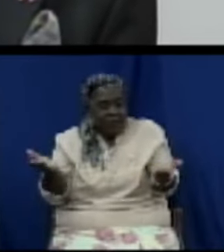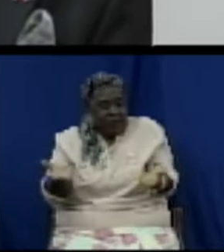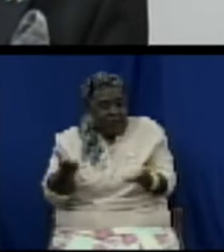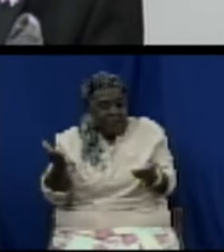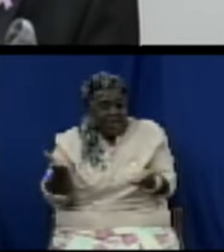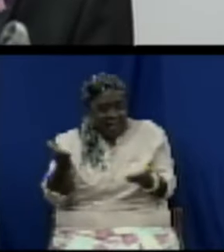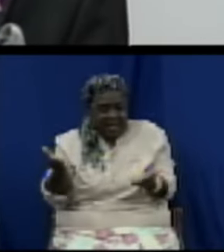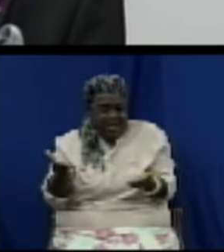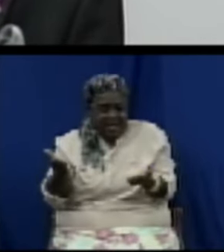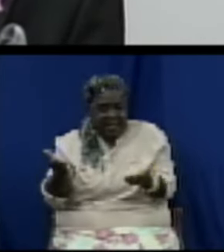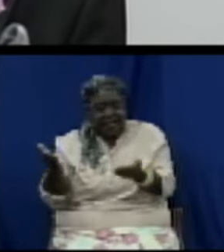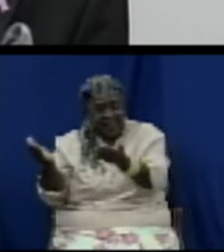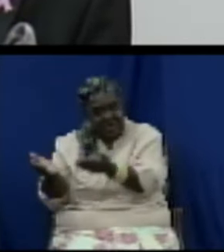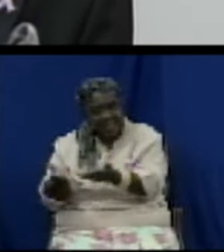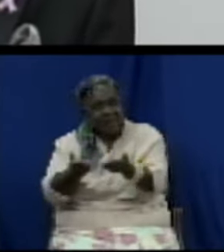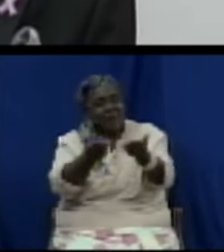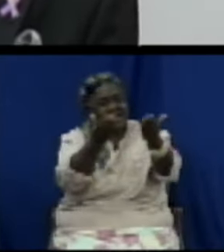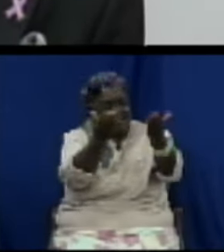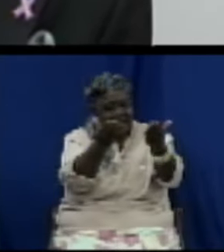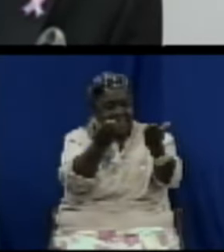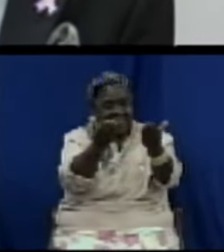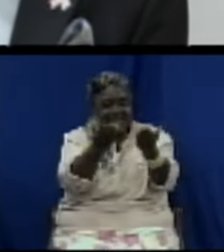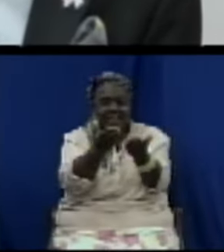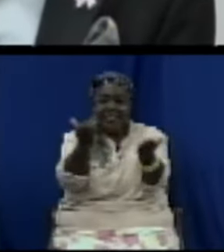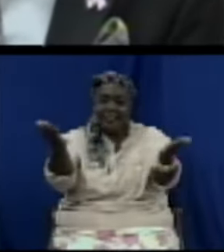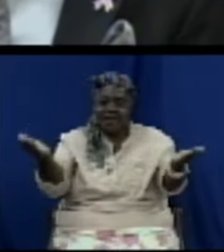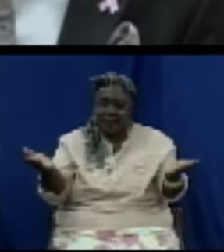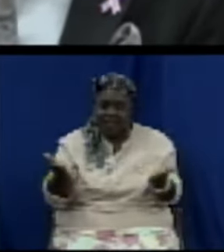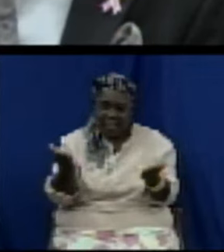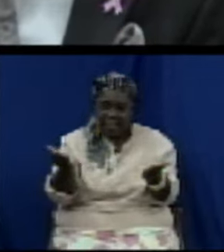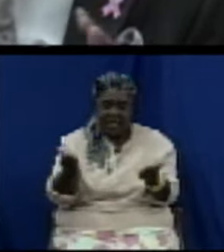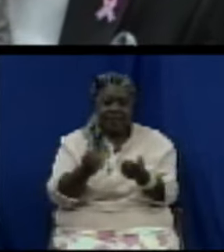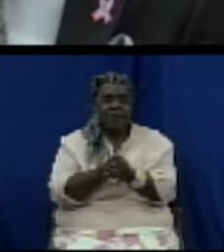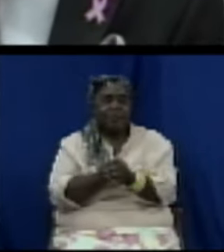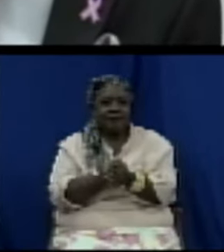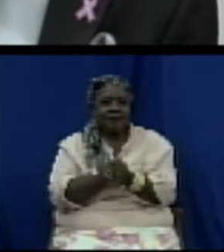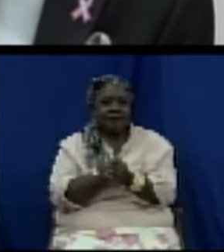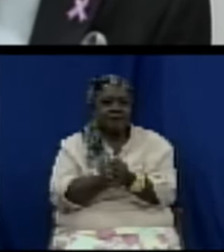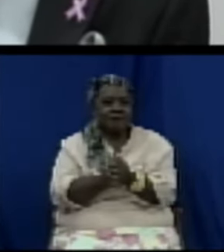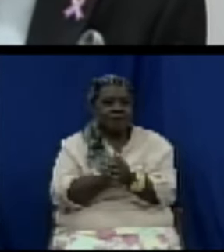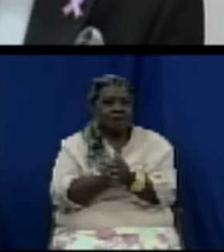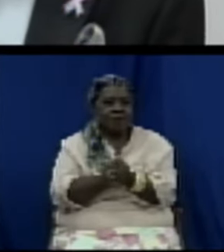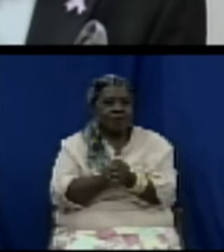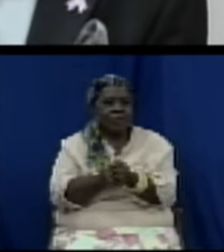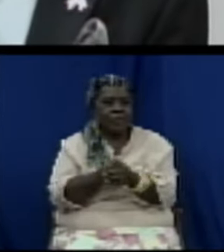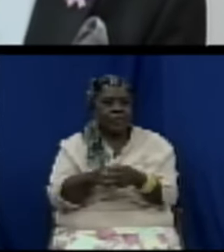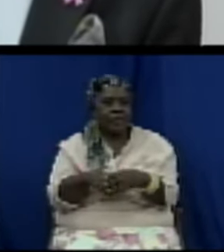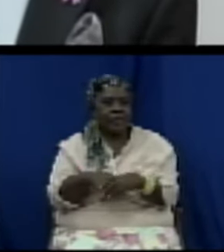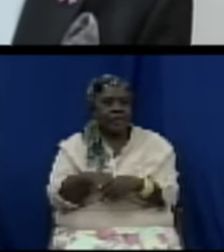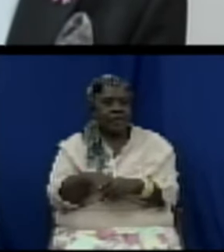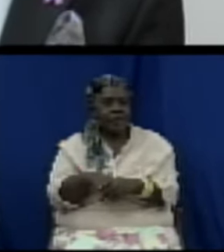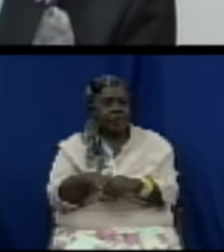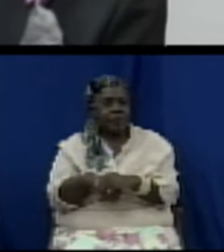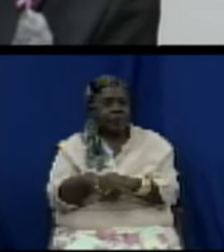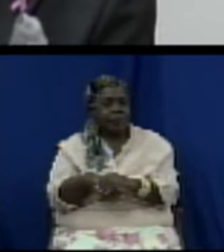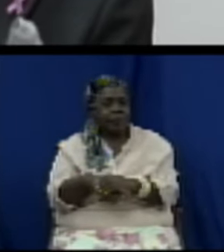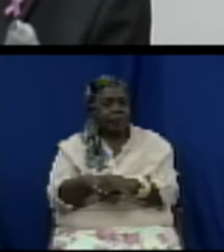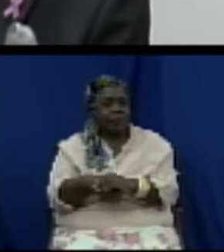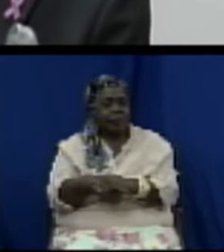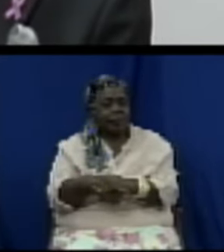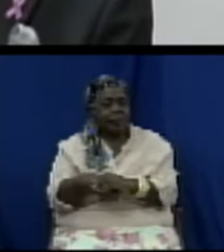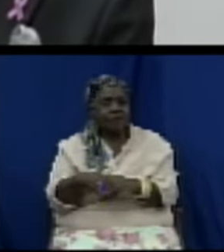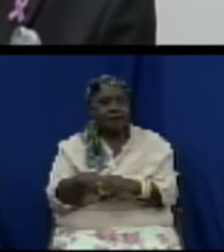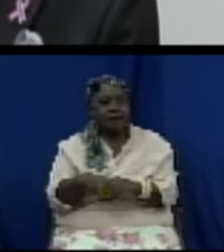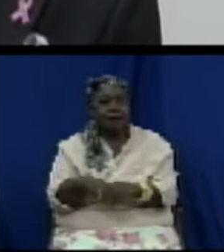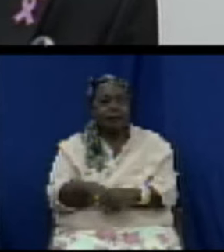consultation with the ministry and with the appropriate stakeholders we are now able